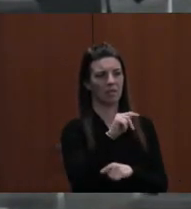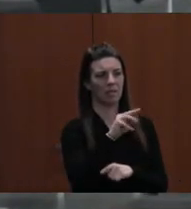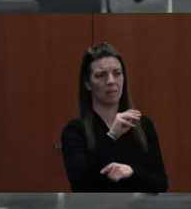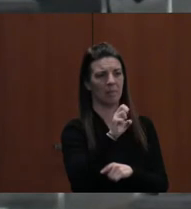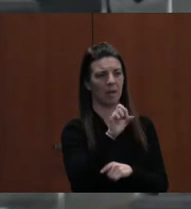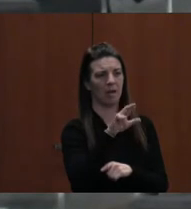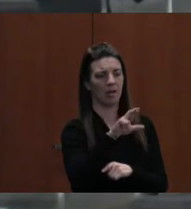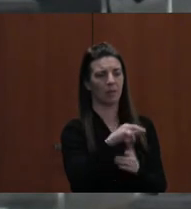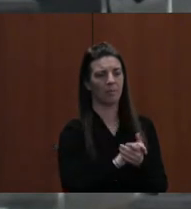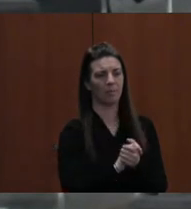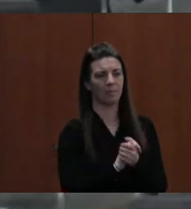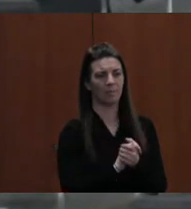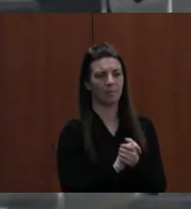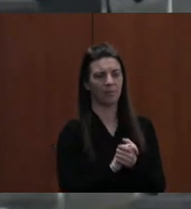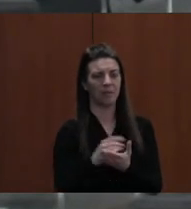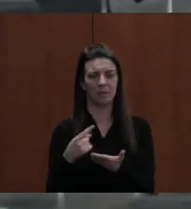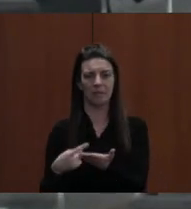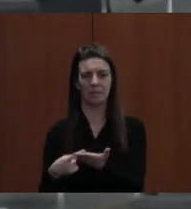Discussion?